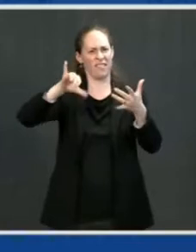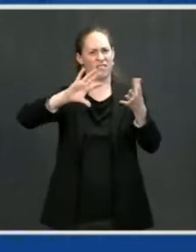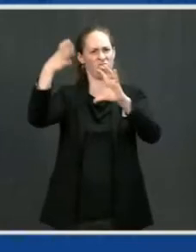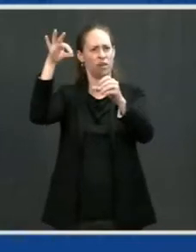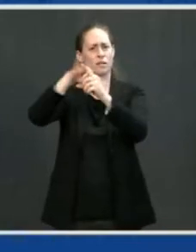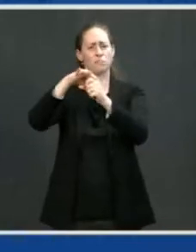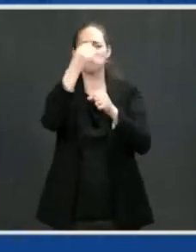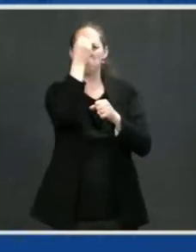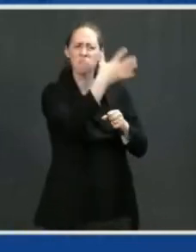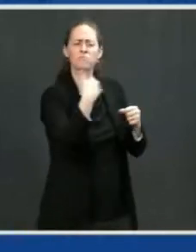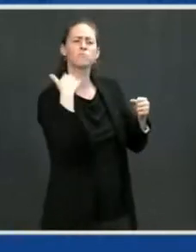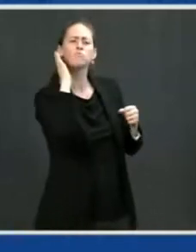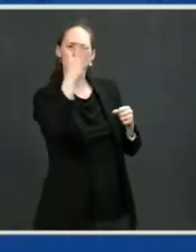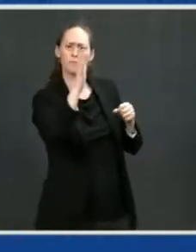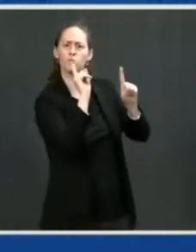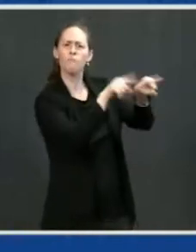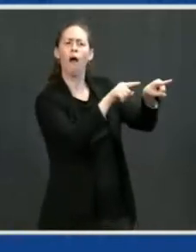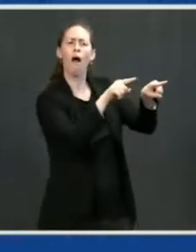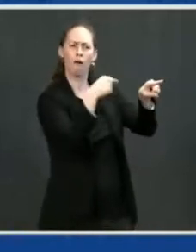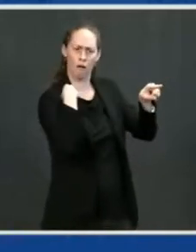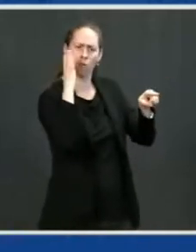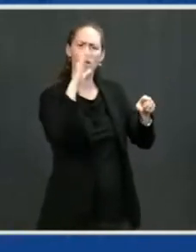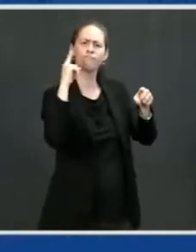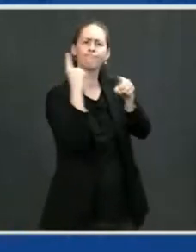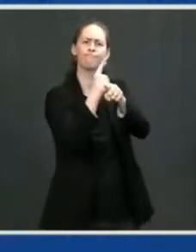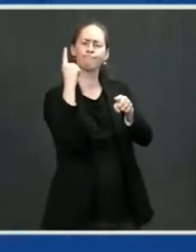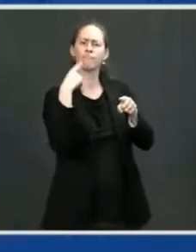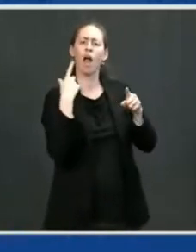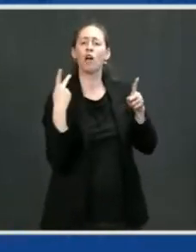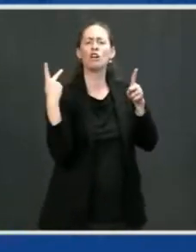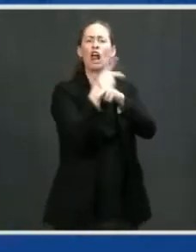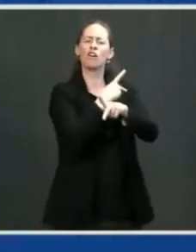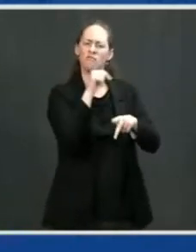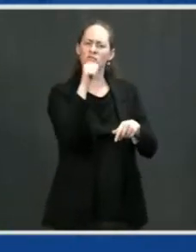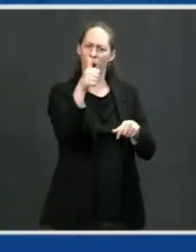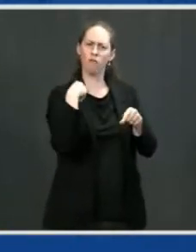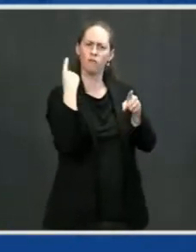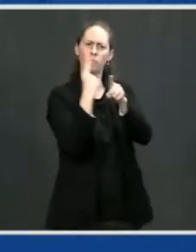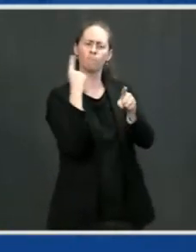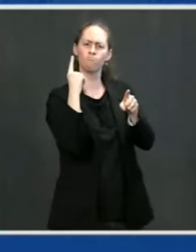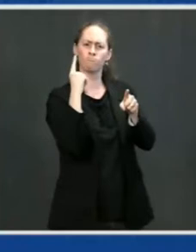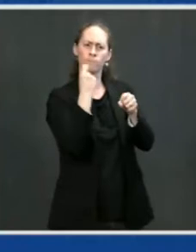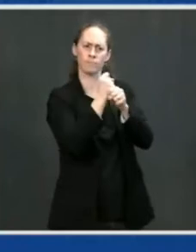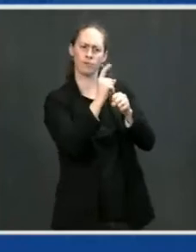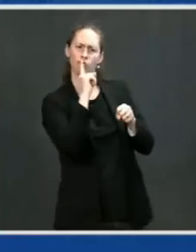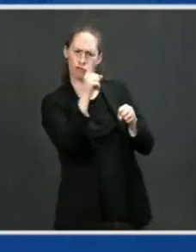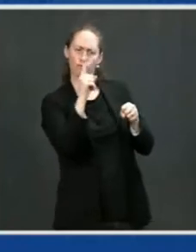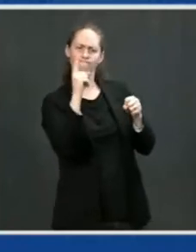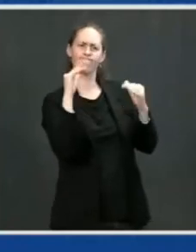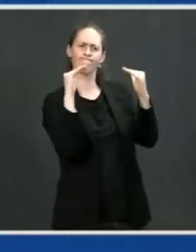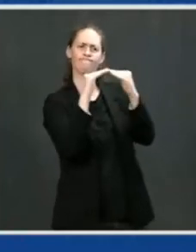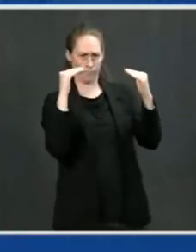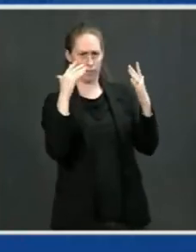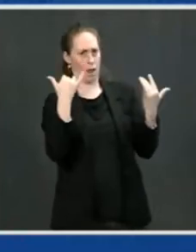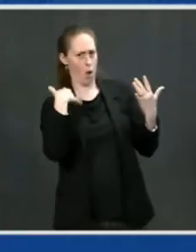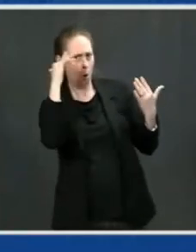to respond appropriately, not to exceed it, because we can move as well. My hope and expectation is we'll be able to work out of